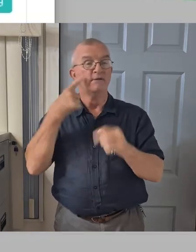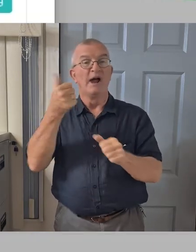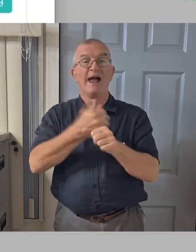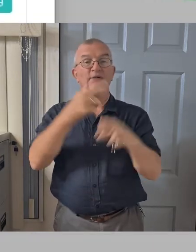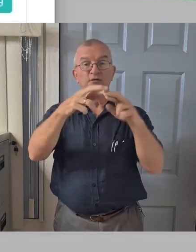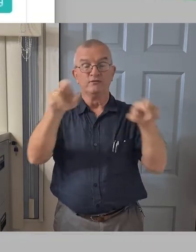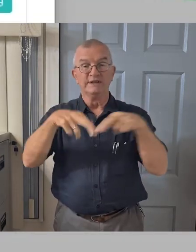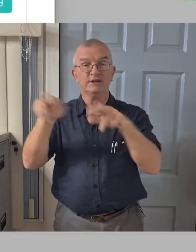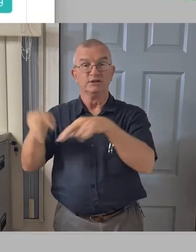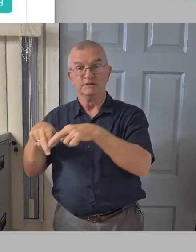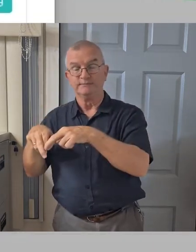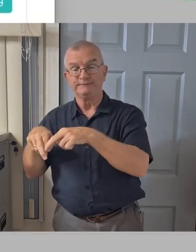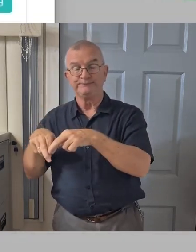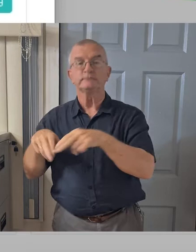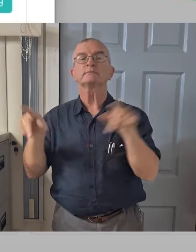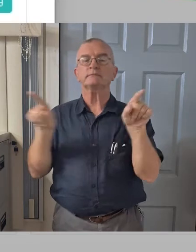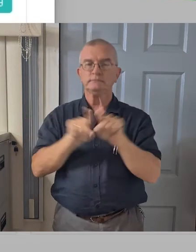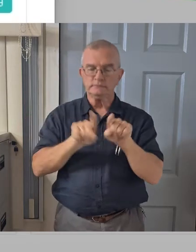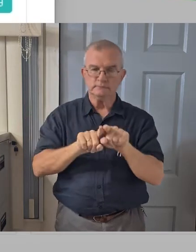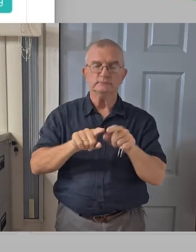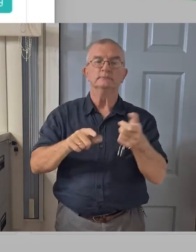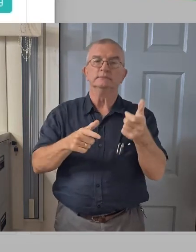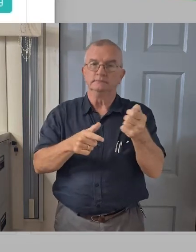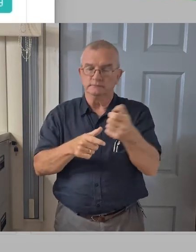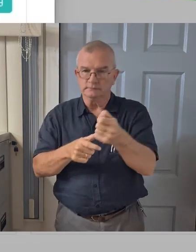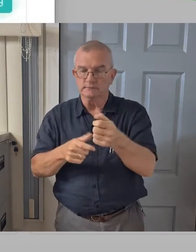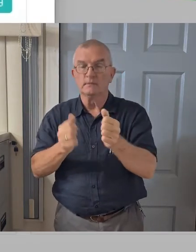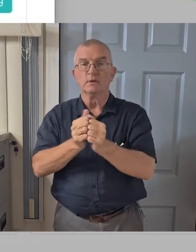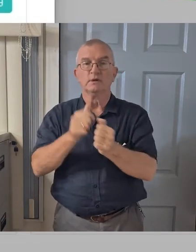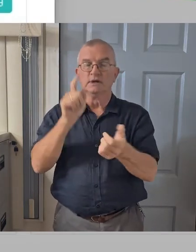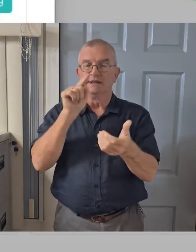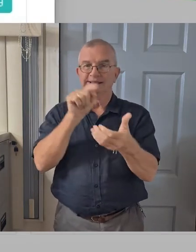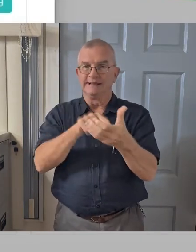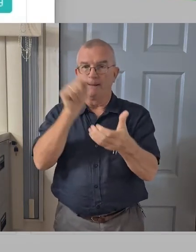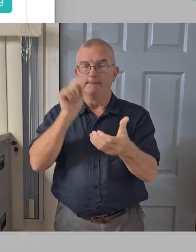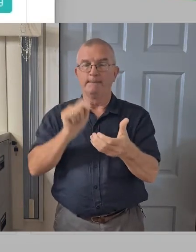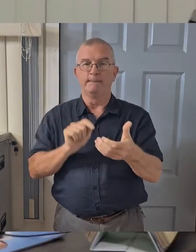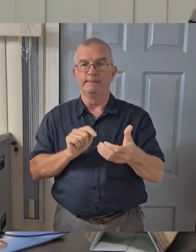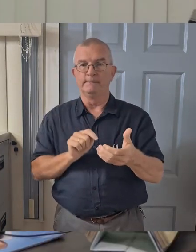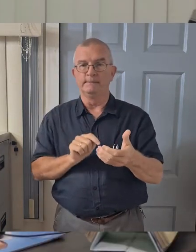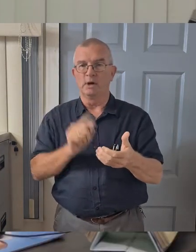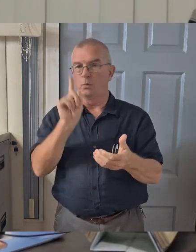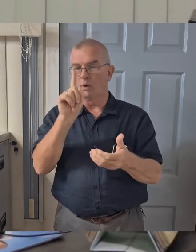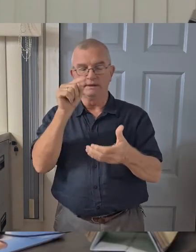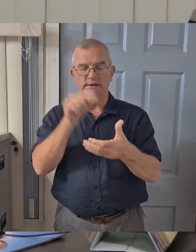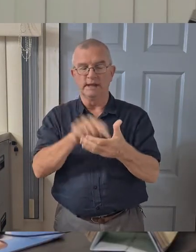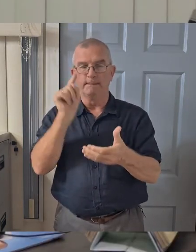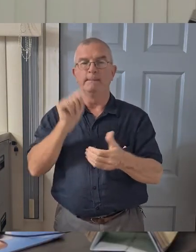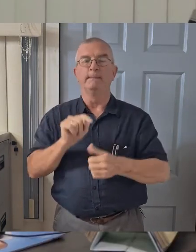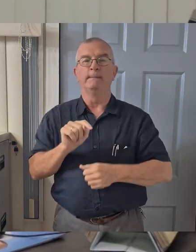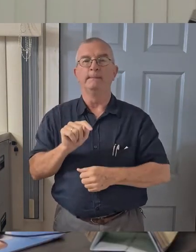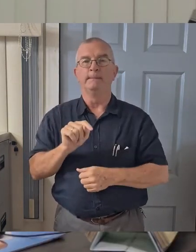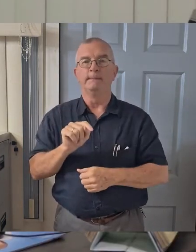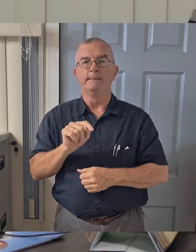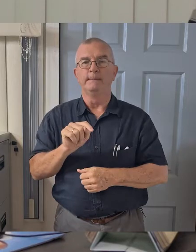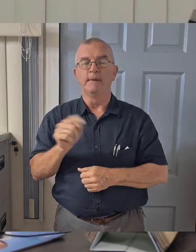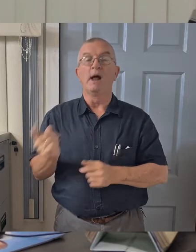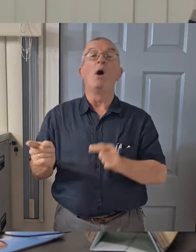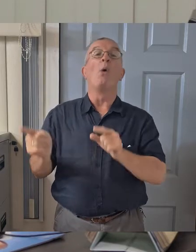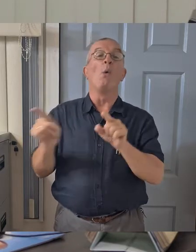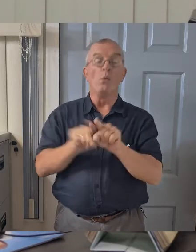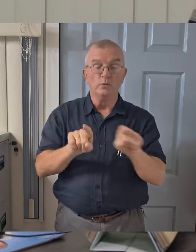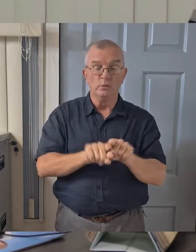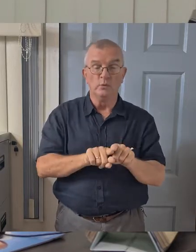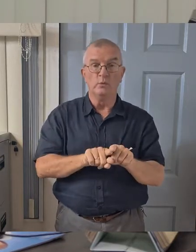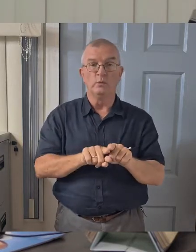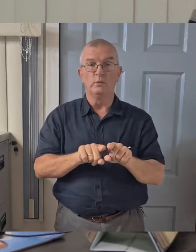You will also be able to dial each number with just a single tap. An additional feature of this application